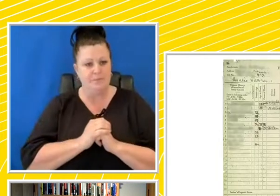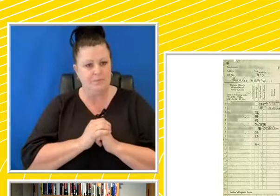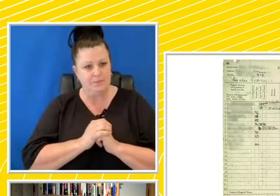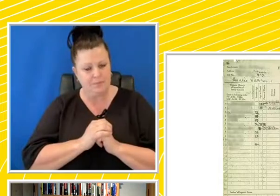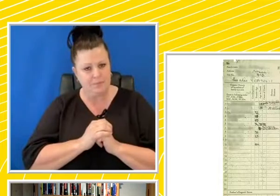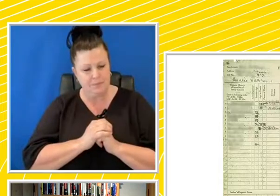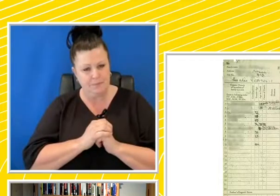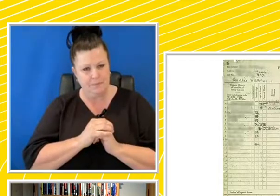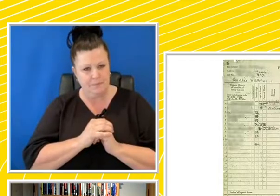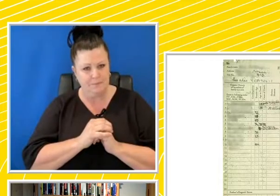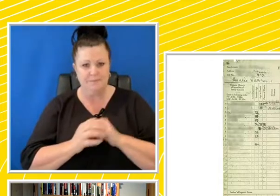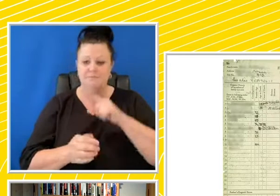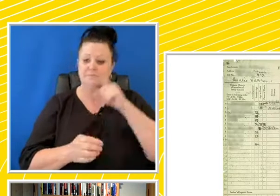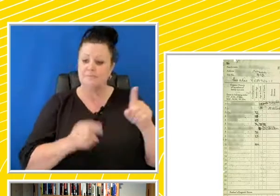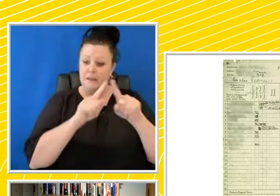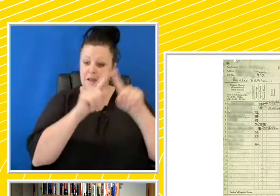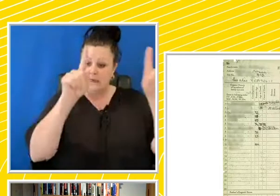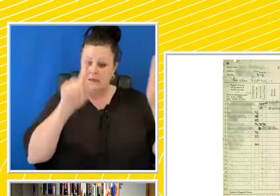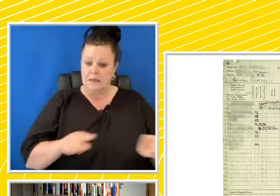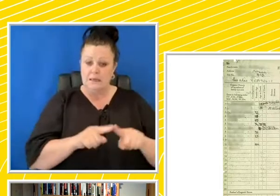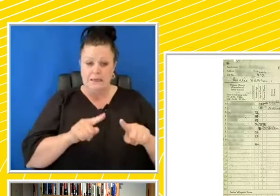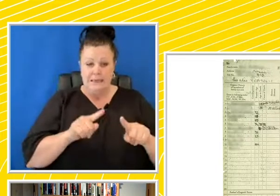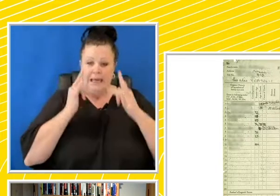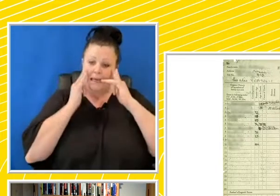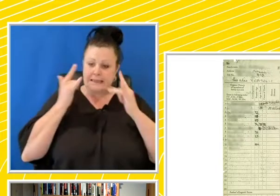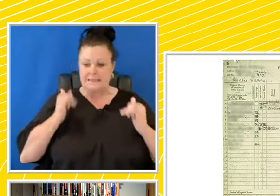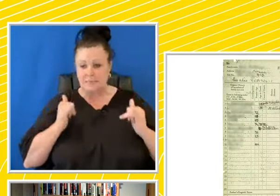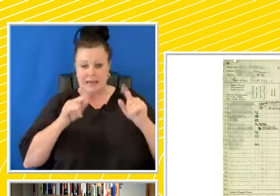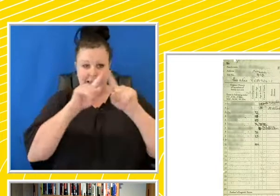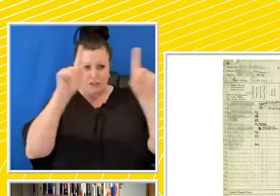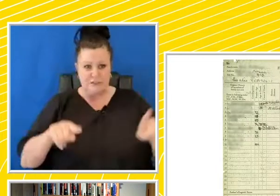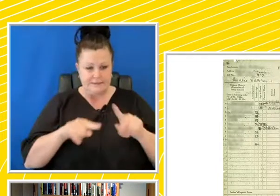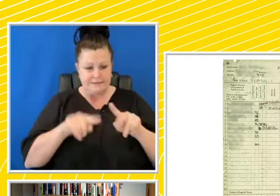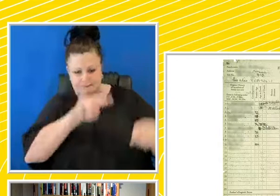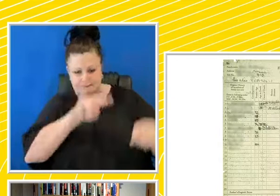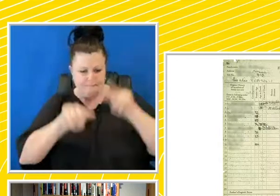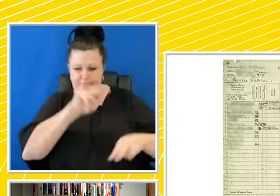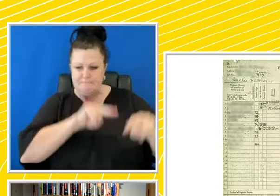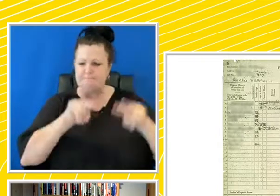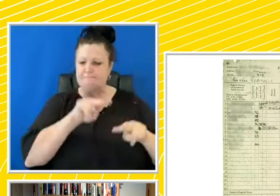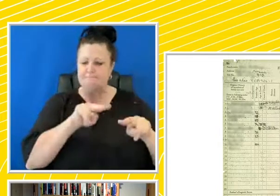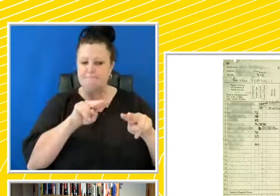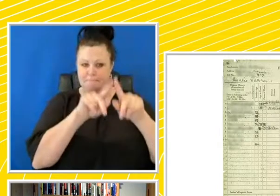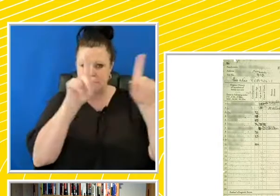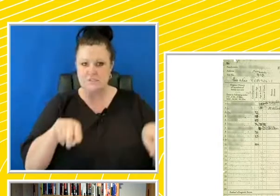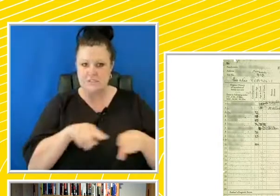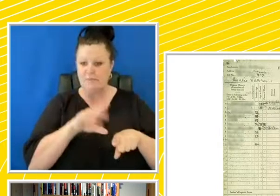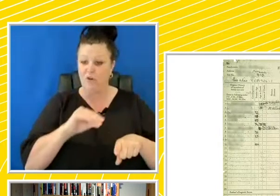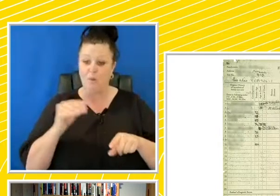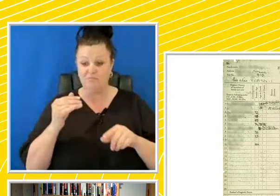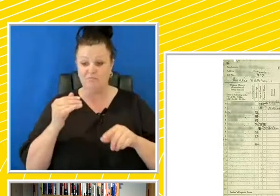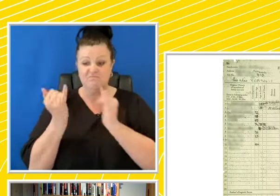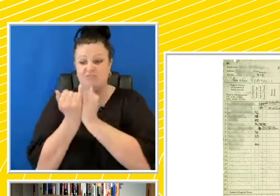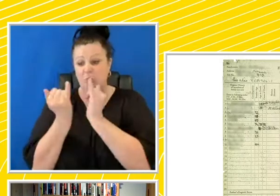this is one of the examination sheets from one of these contests.